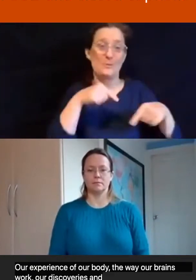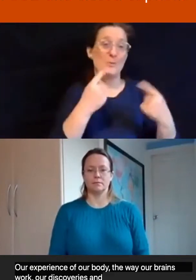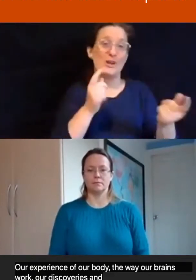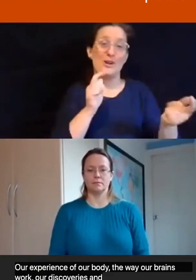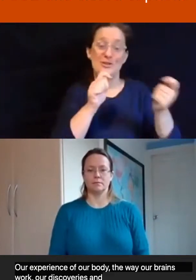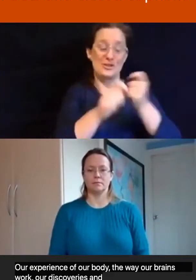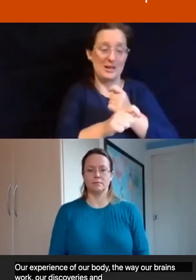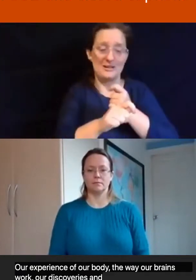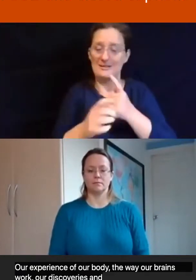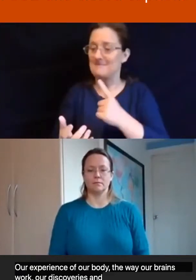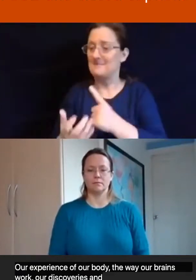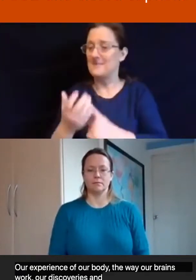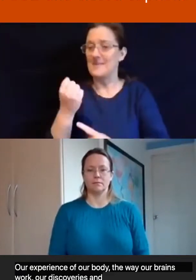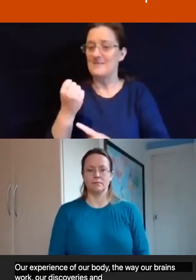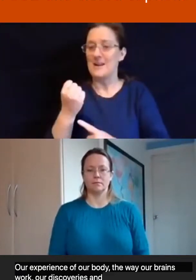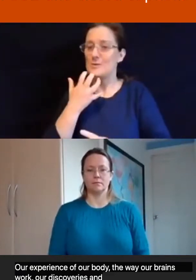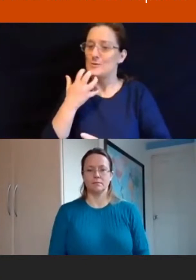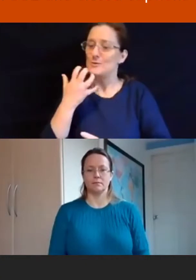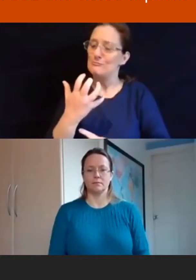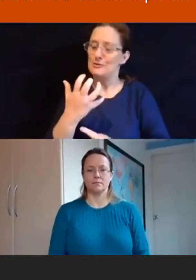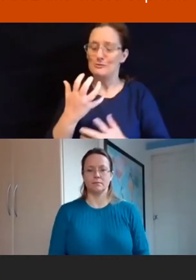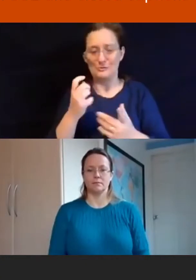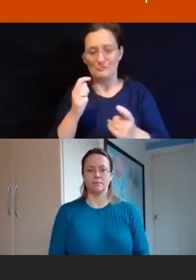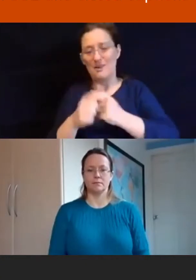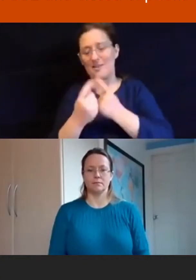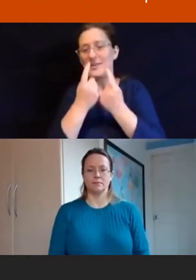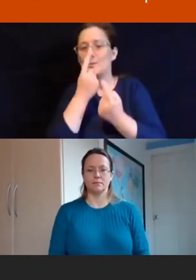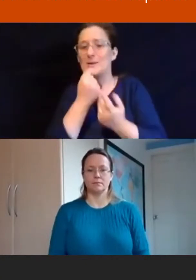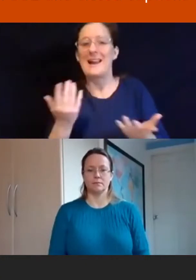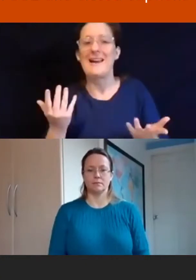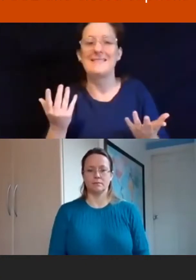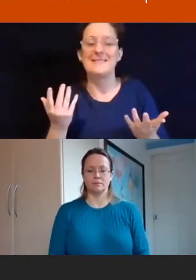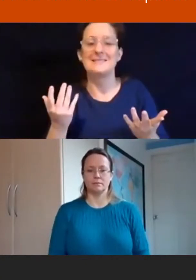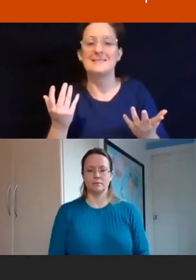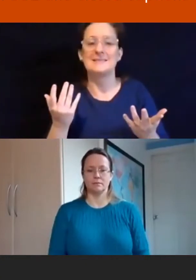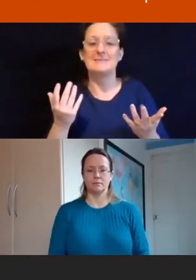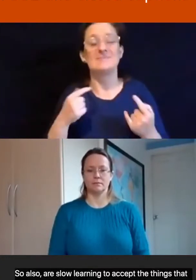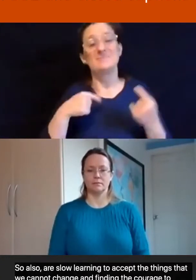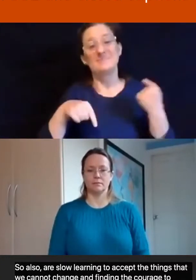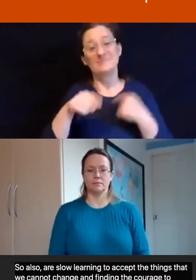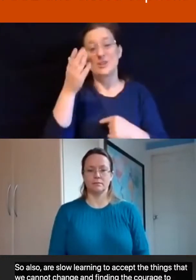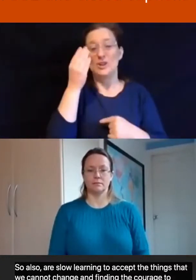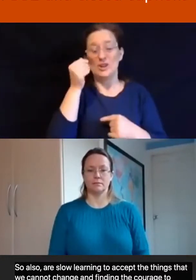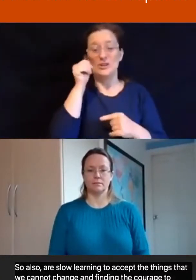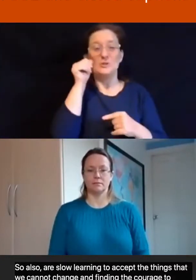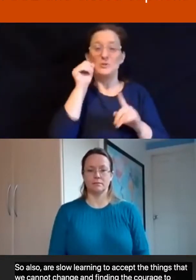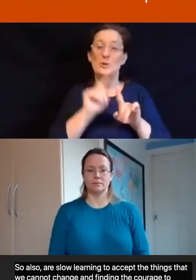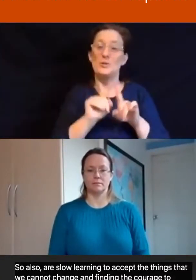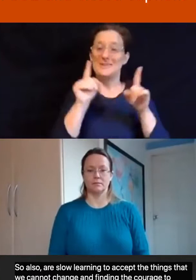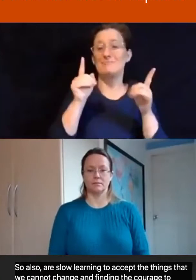and finding the courage to set to change the things that we can change, and our learning the wisdom to know the difference.